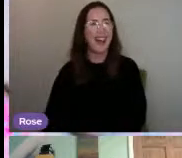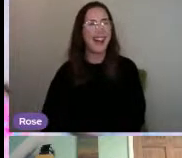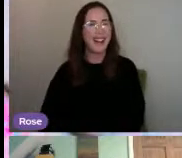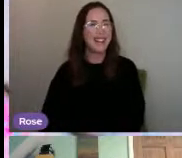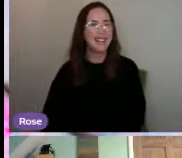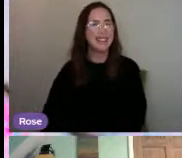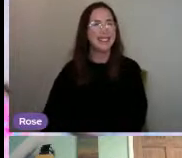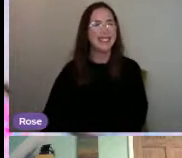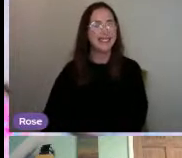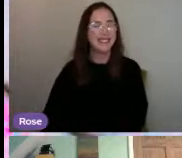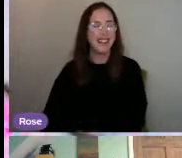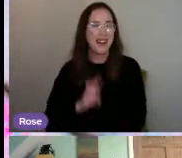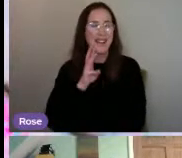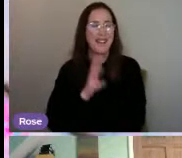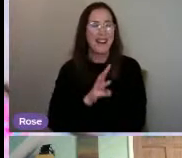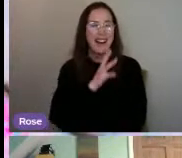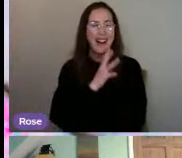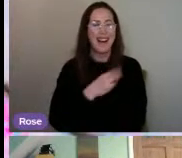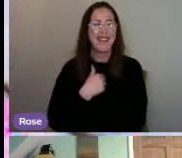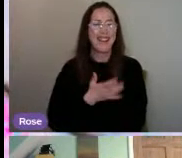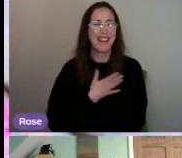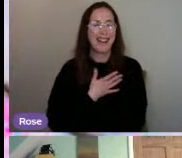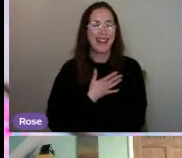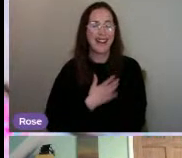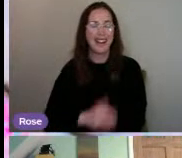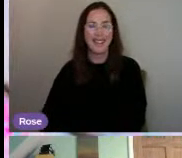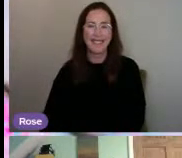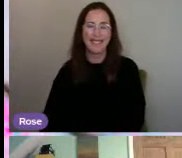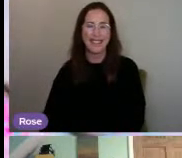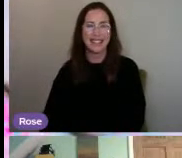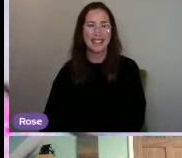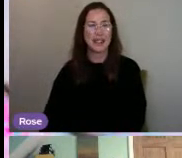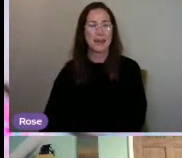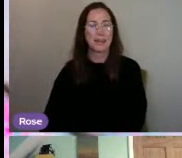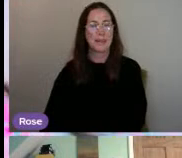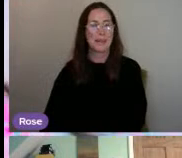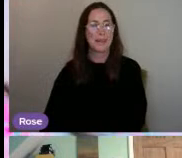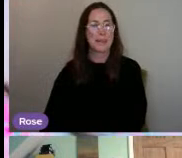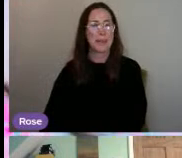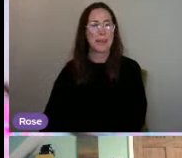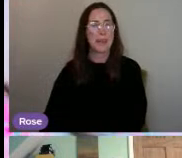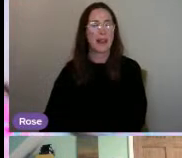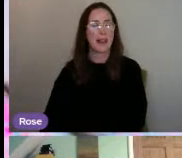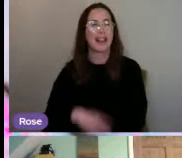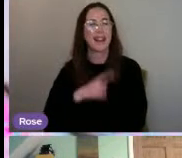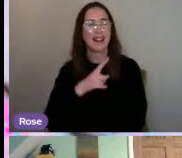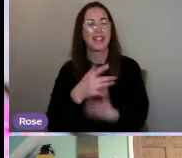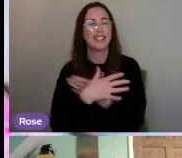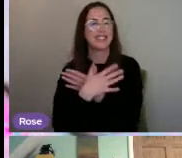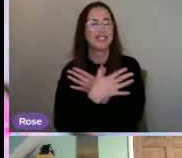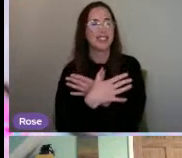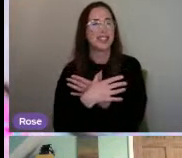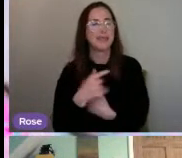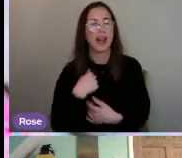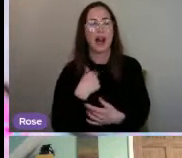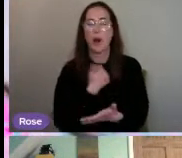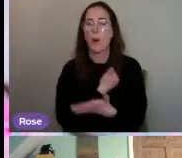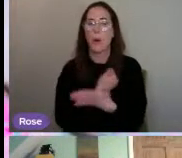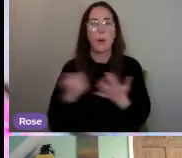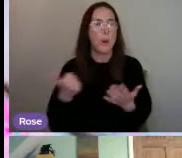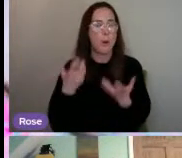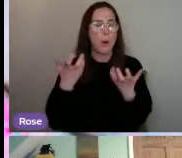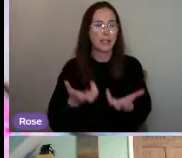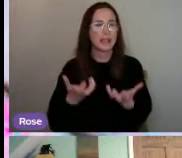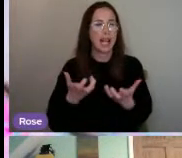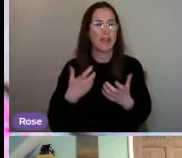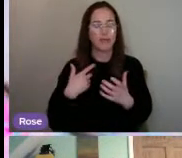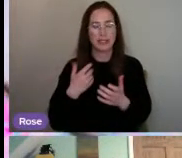Oh, wow. I love it. I love looking at old pictures. I personally carry a disposable camera around with me.